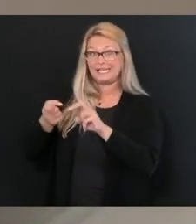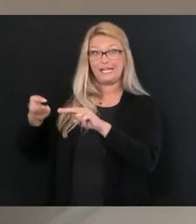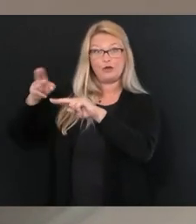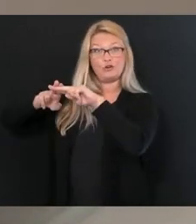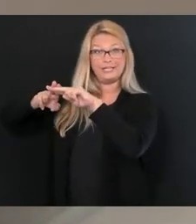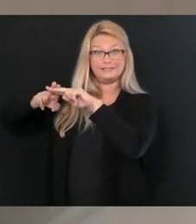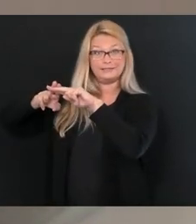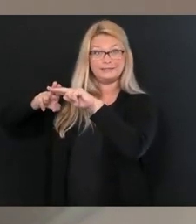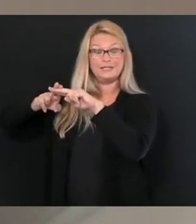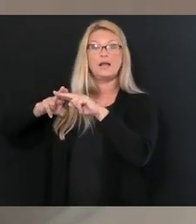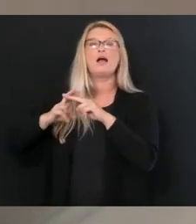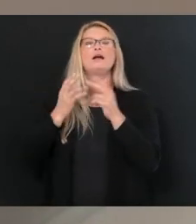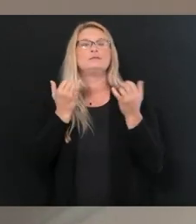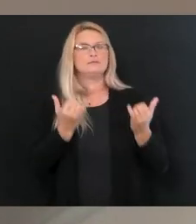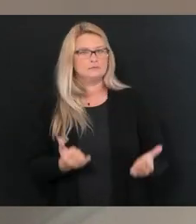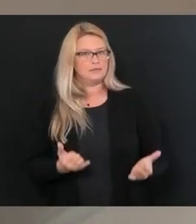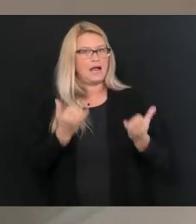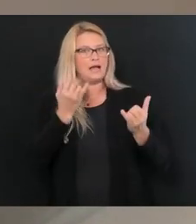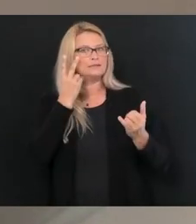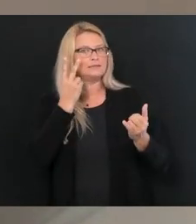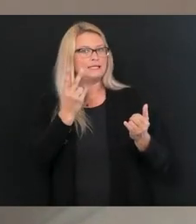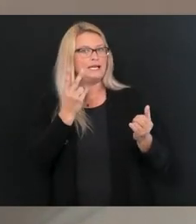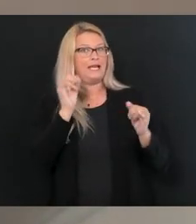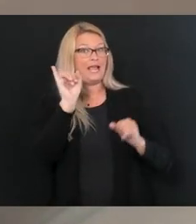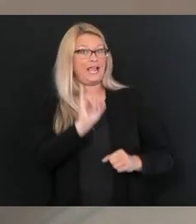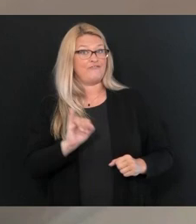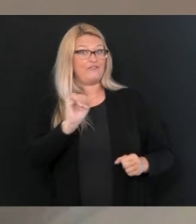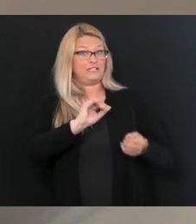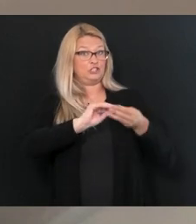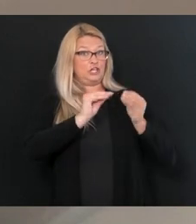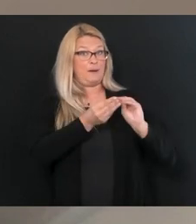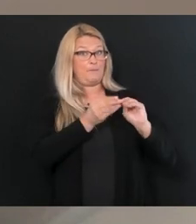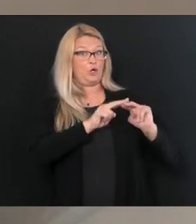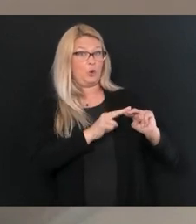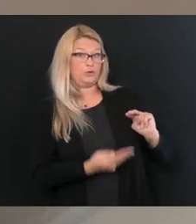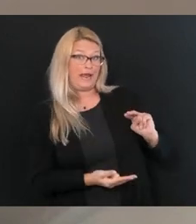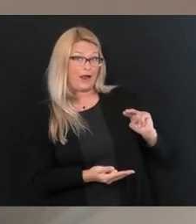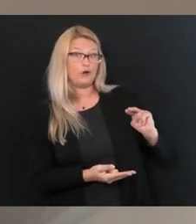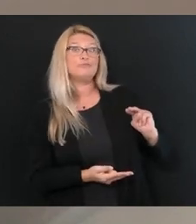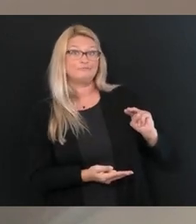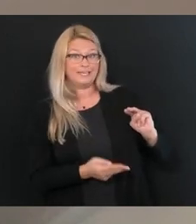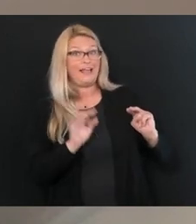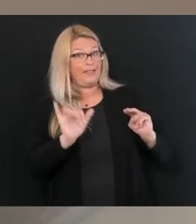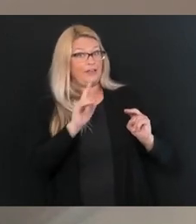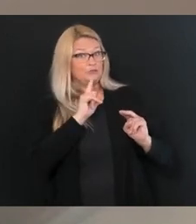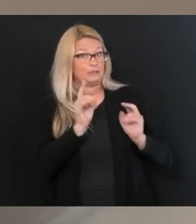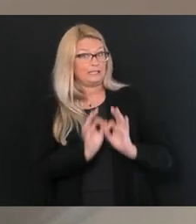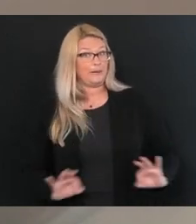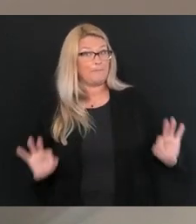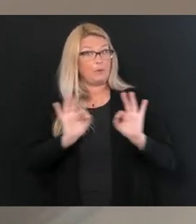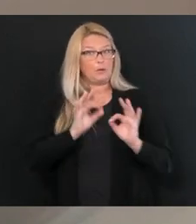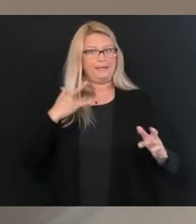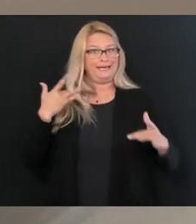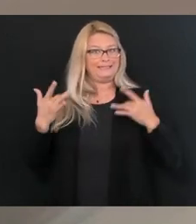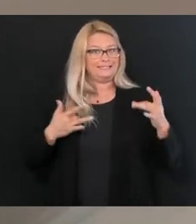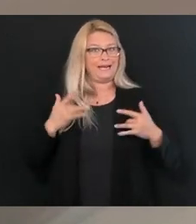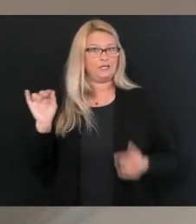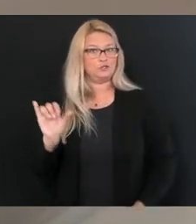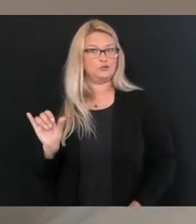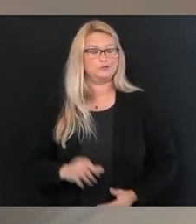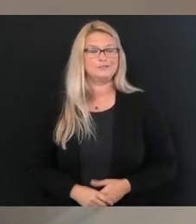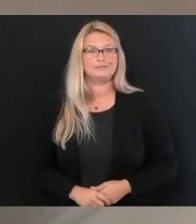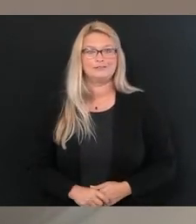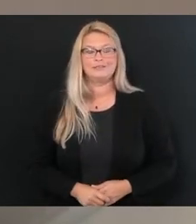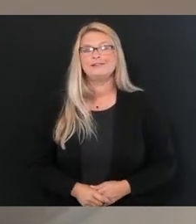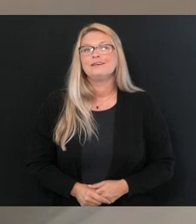We're starting to see some of the infection rates go down, which is really, really important and exciting. And we know